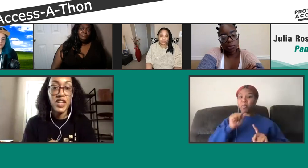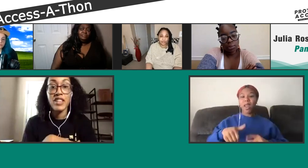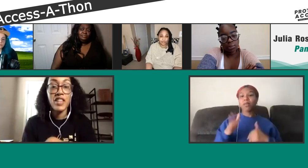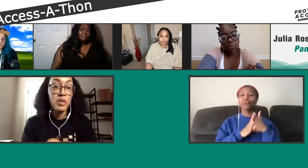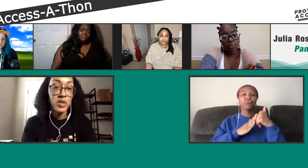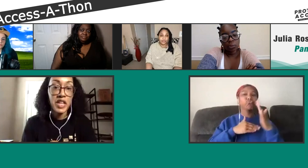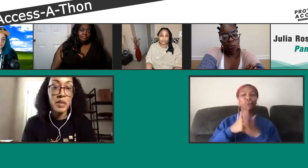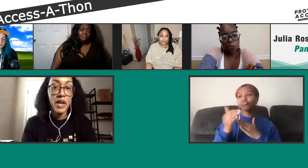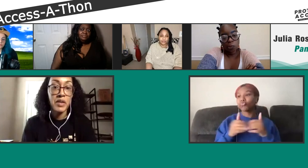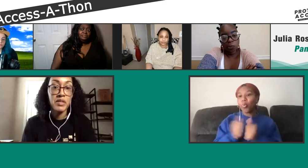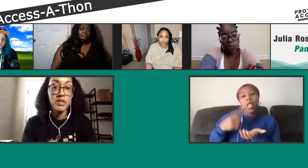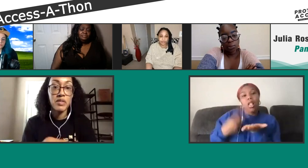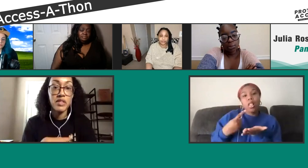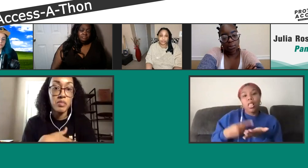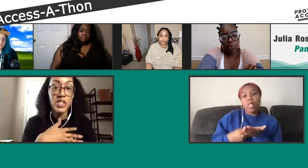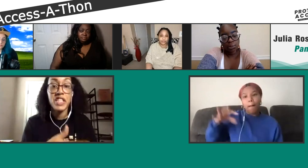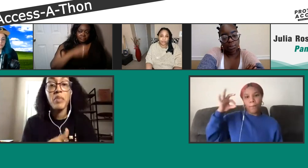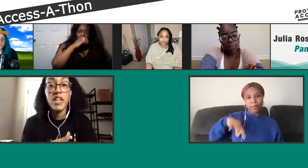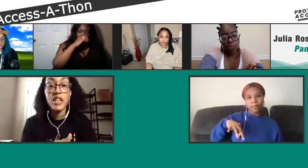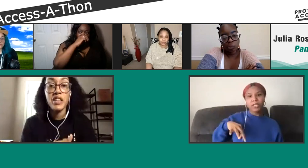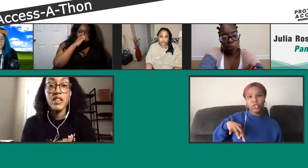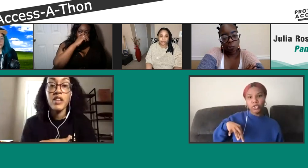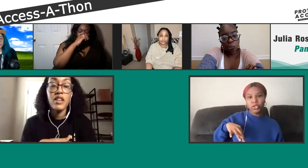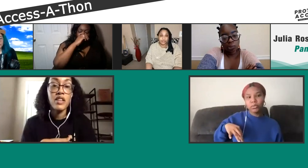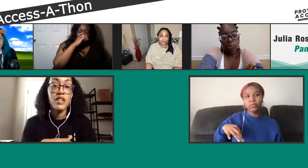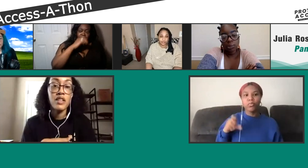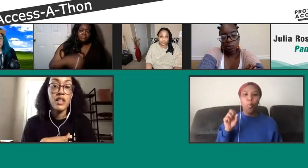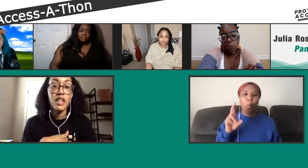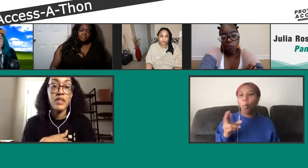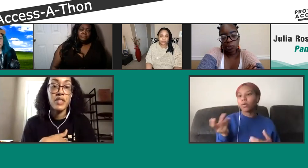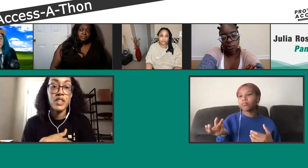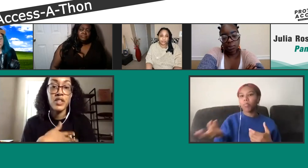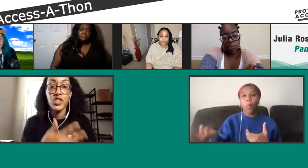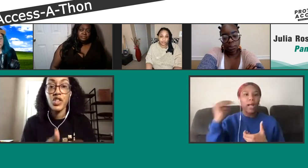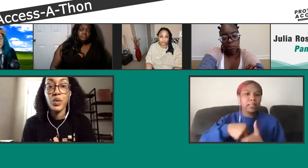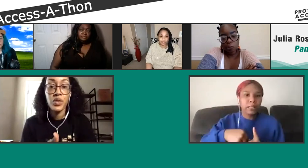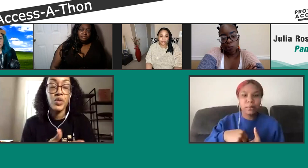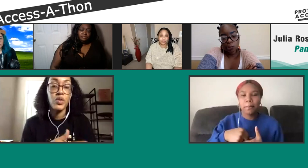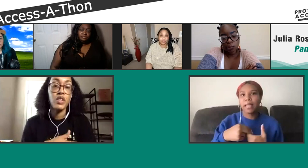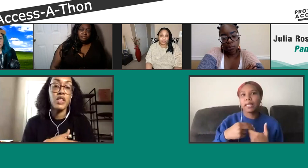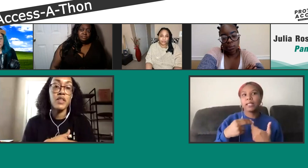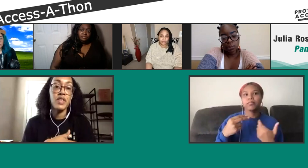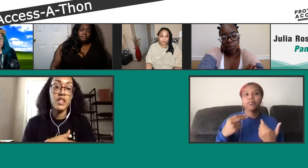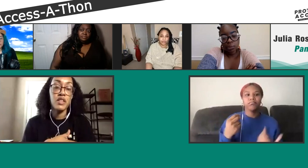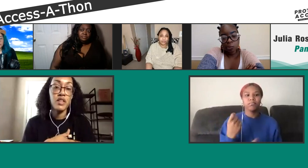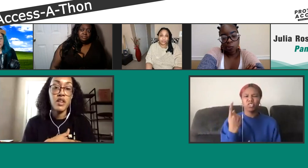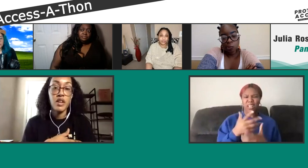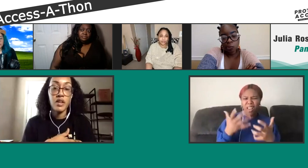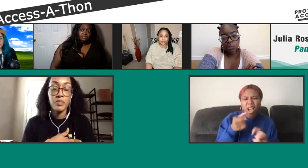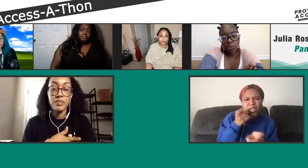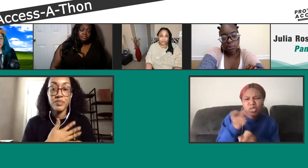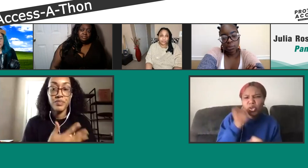They're not comfortable talking about participating in a lot of the jokes, or a lot of the,